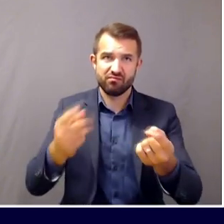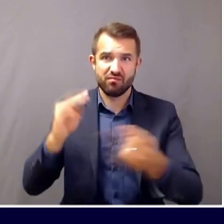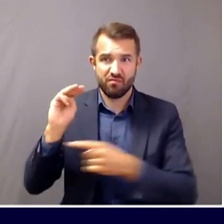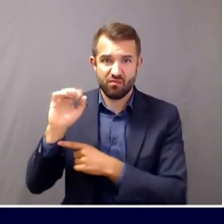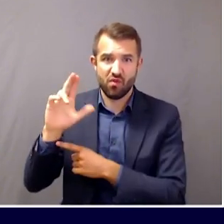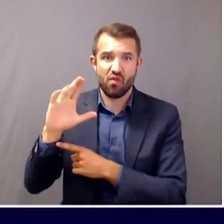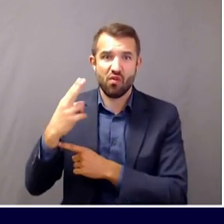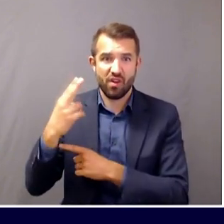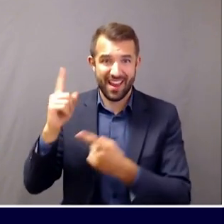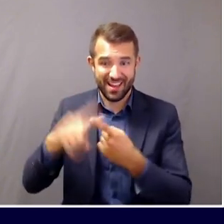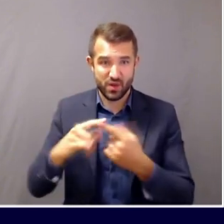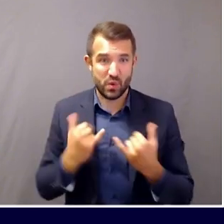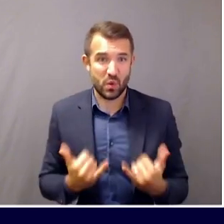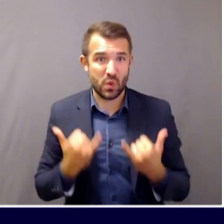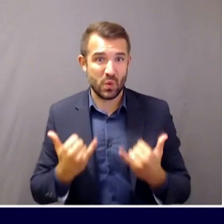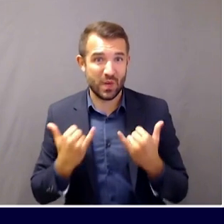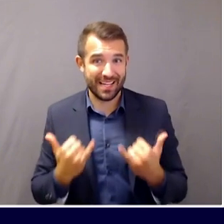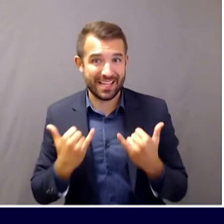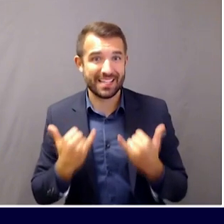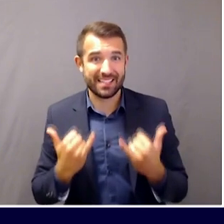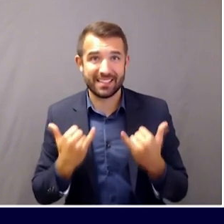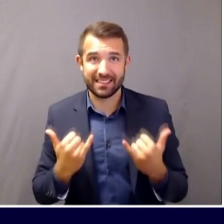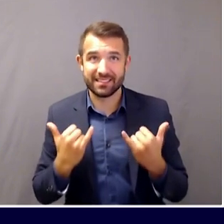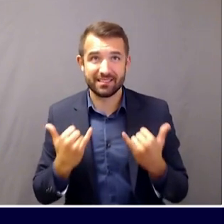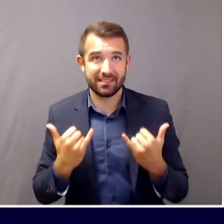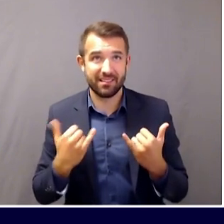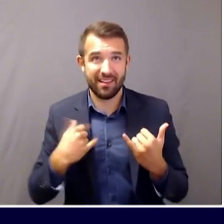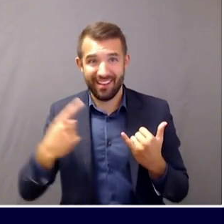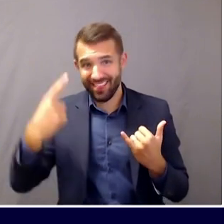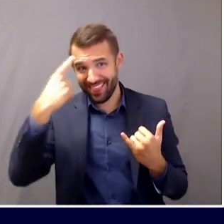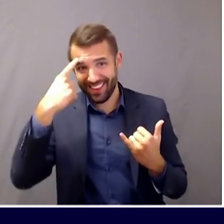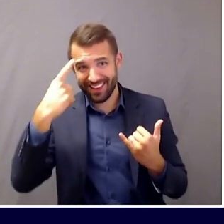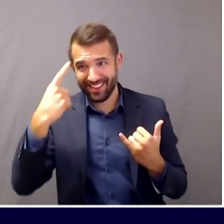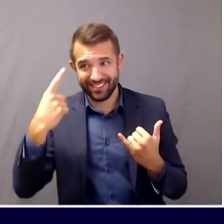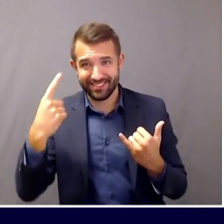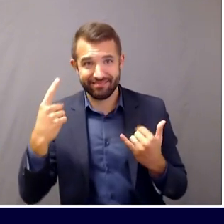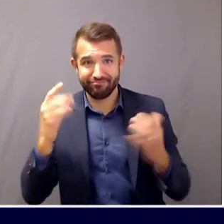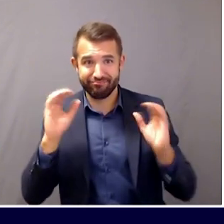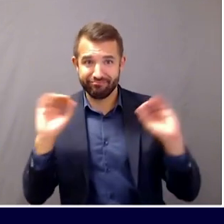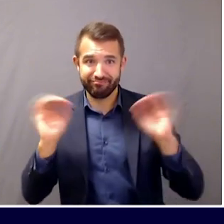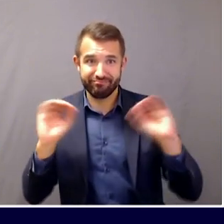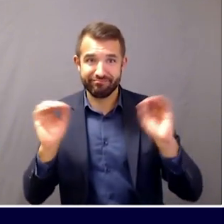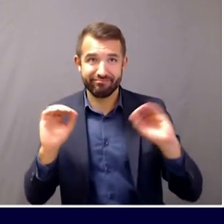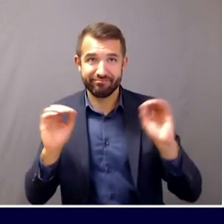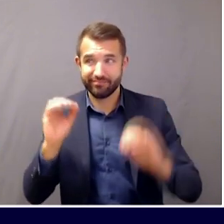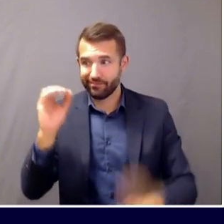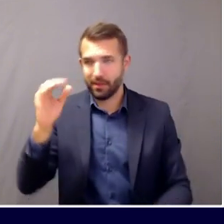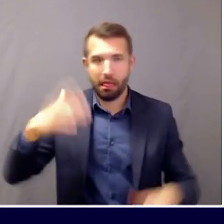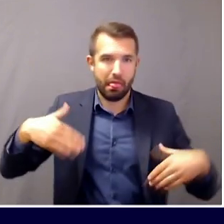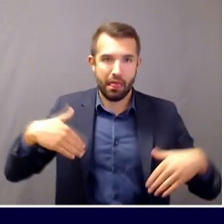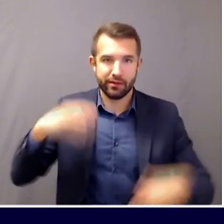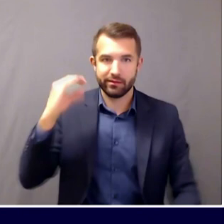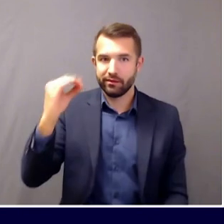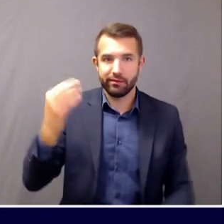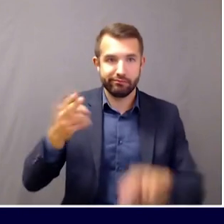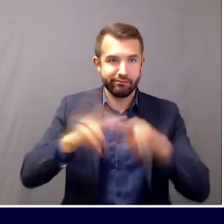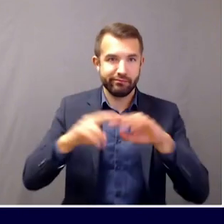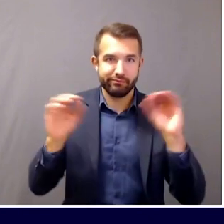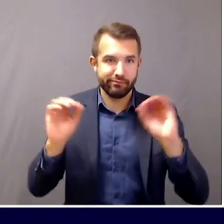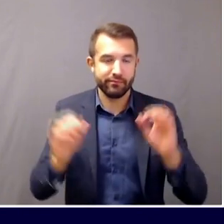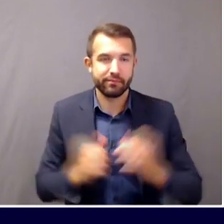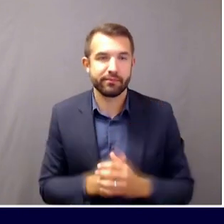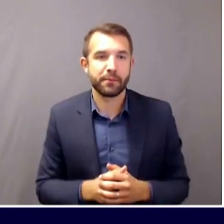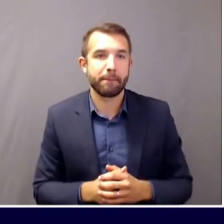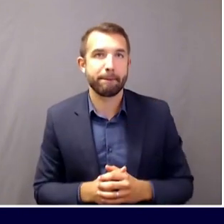But don't believe there has been a day that we recorded either no new cases or a net total of no new cases. But I'm going to go